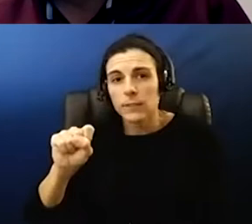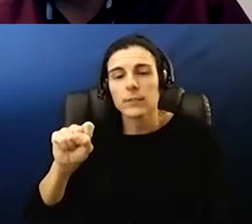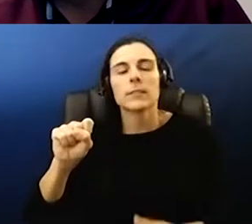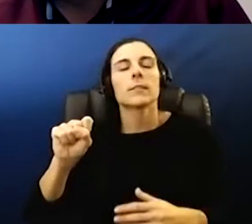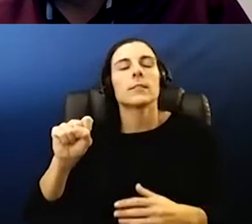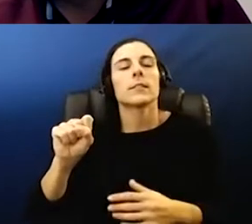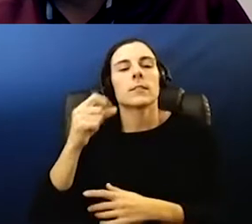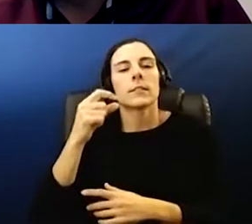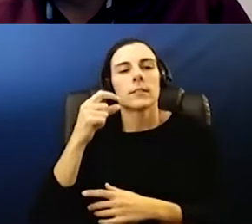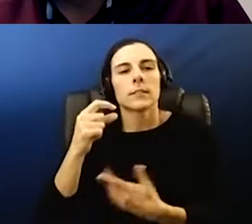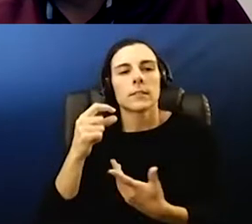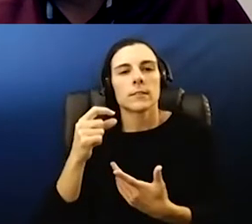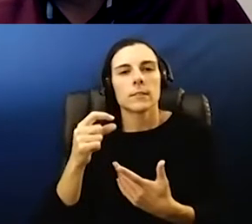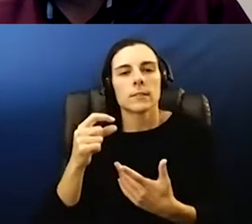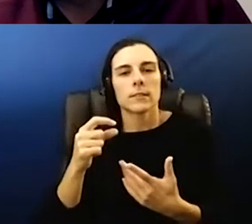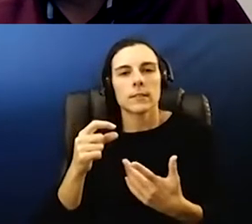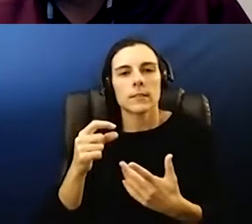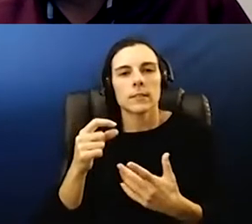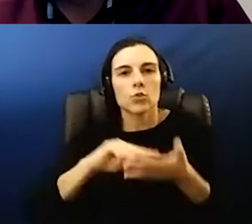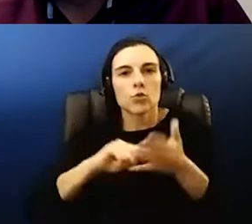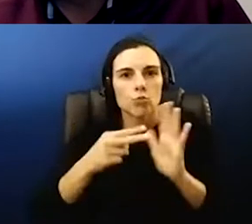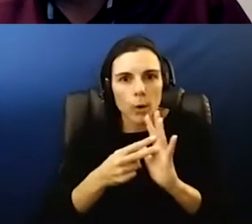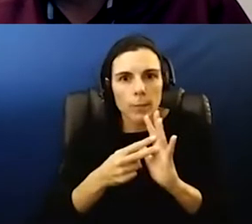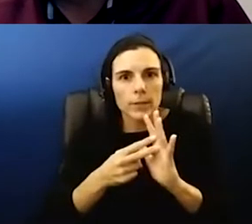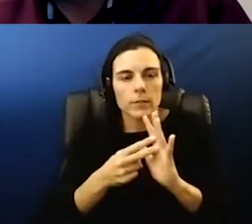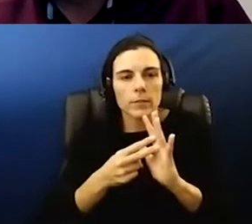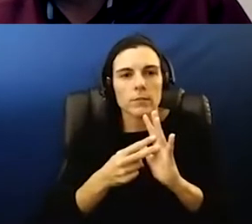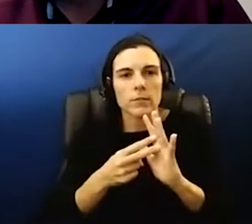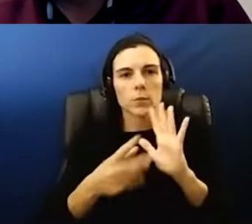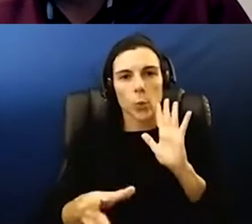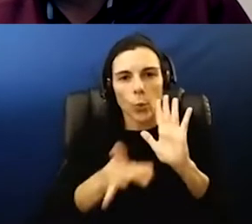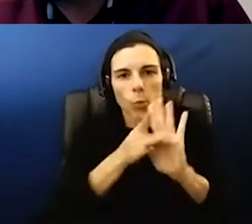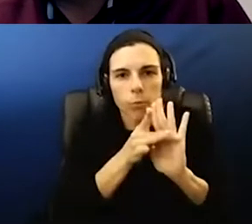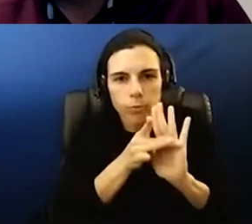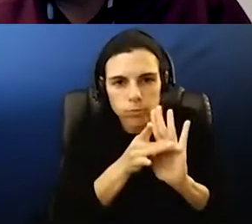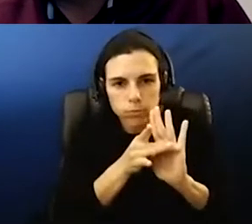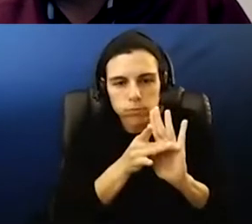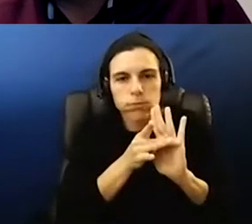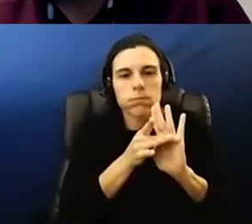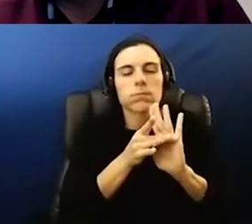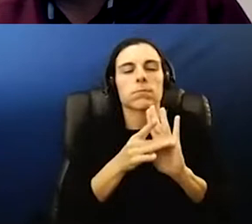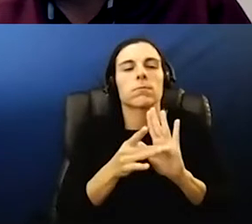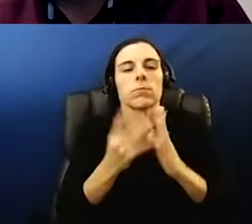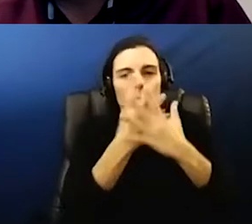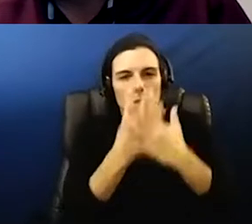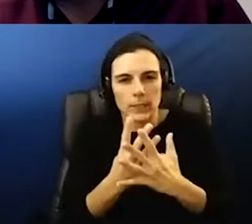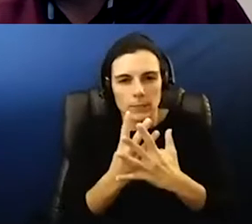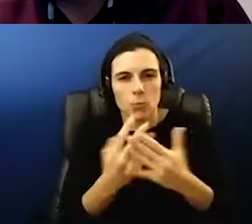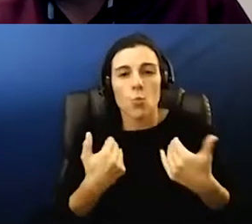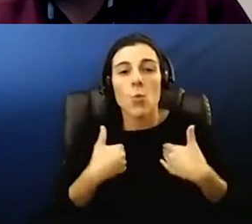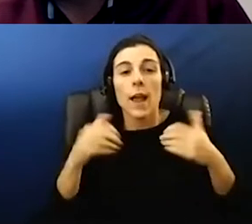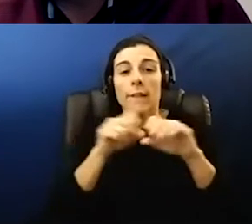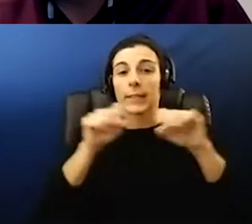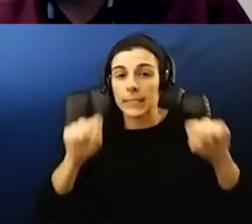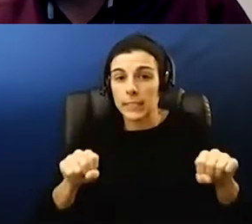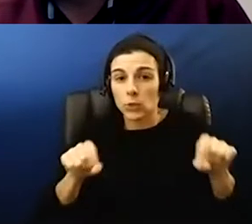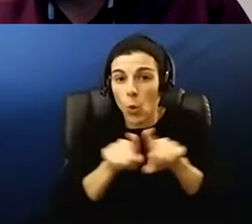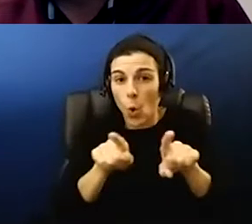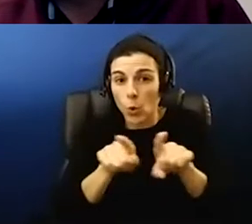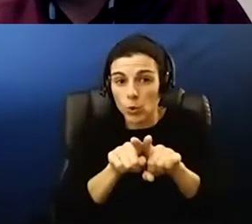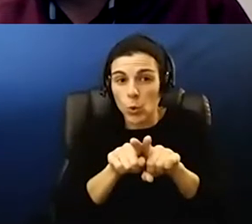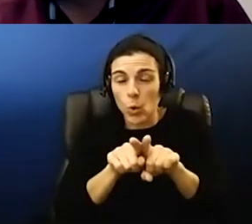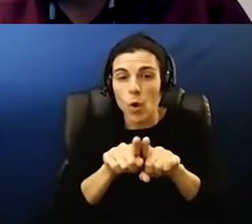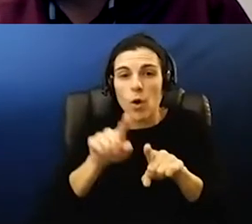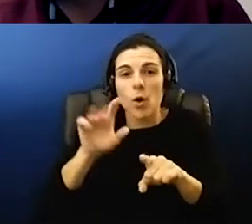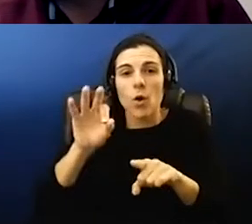catch those um but in addition to that we have um a system that pushes in fresh